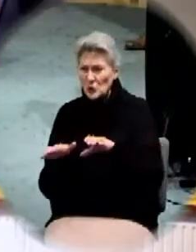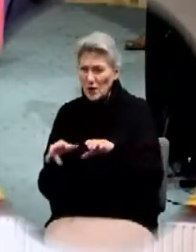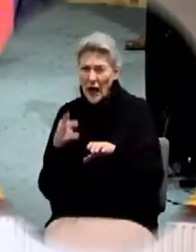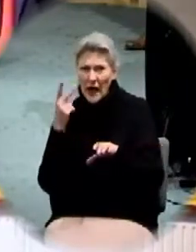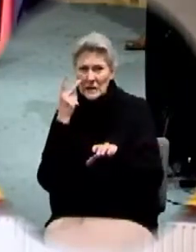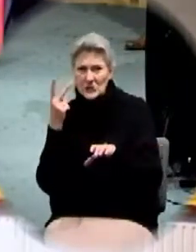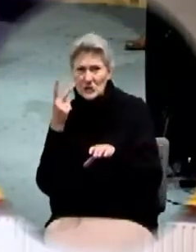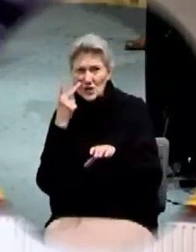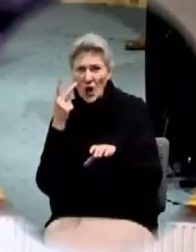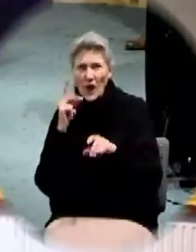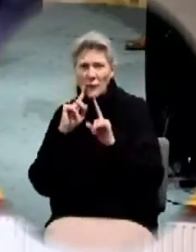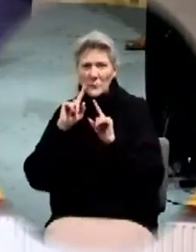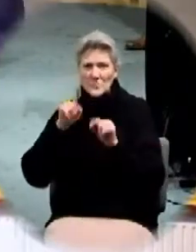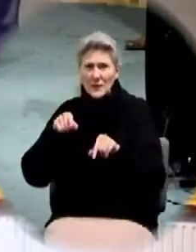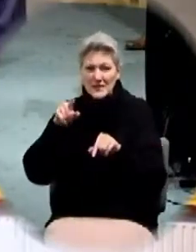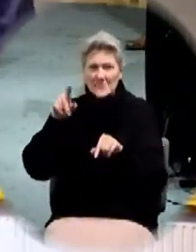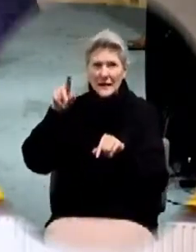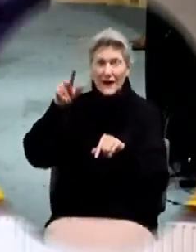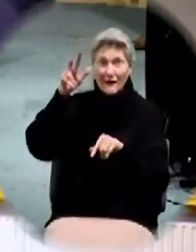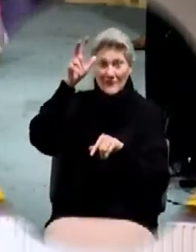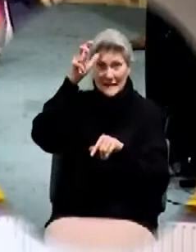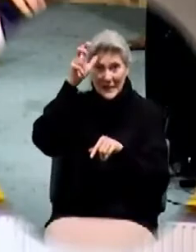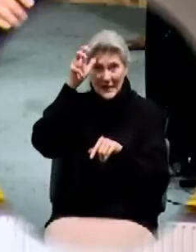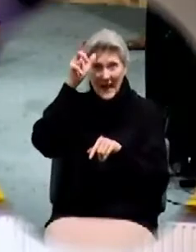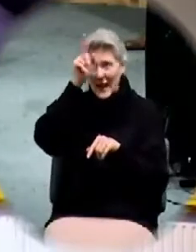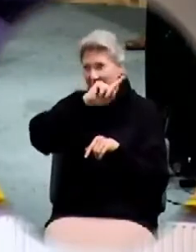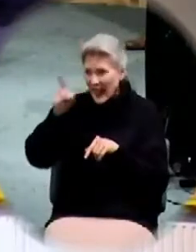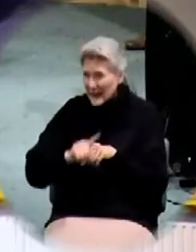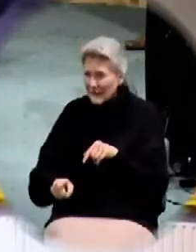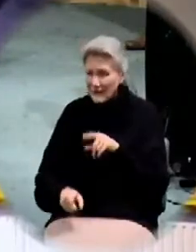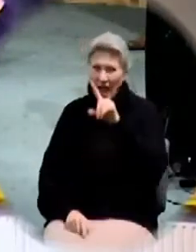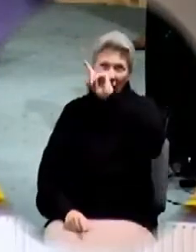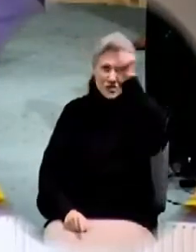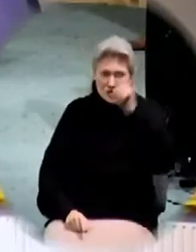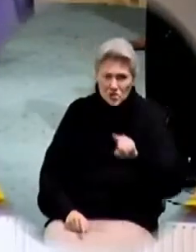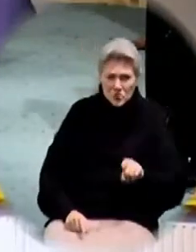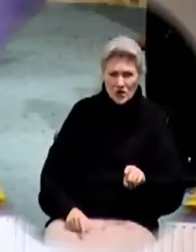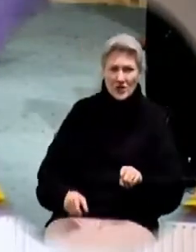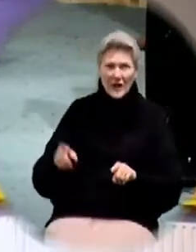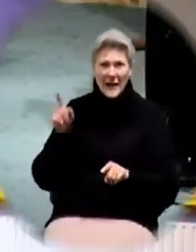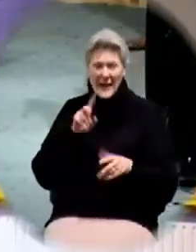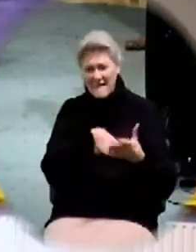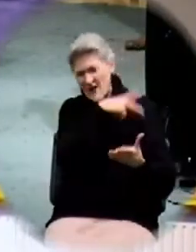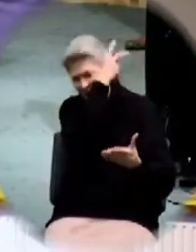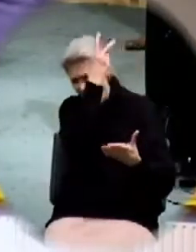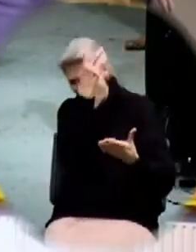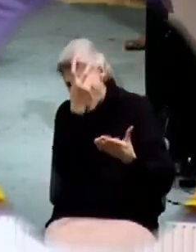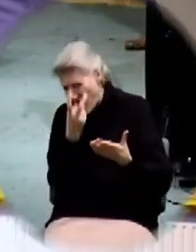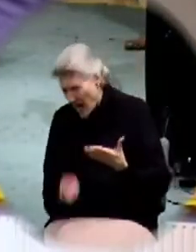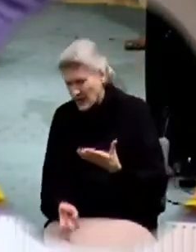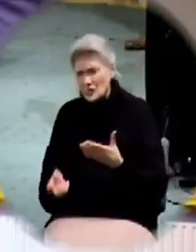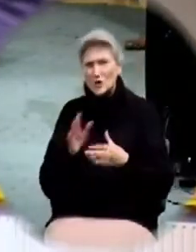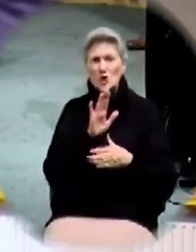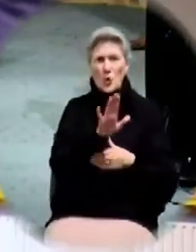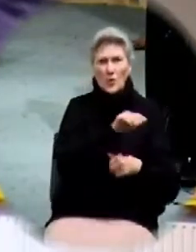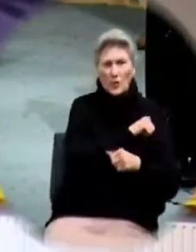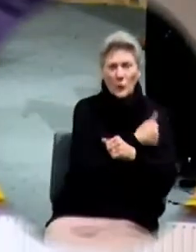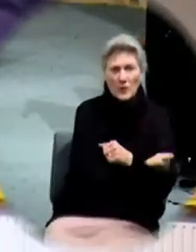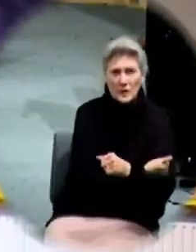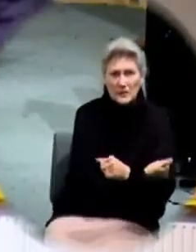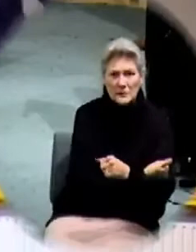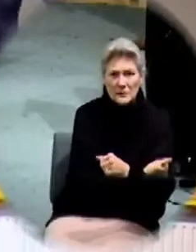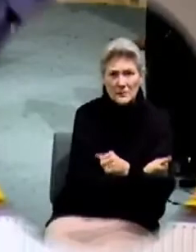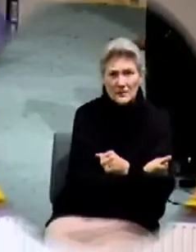and I saw the response of Satan and lightning flashing across the sky he fell under your dominion and authority